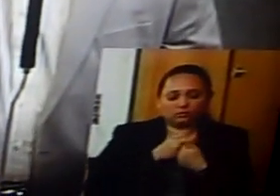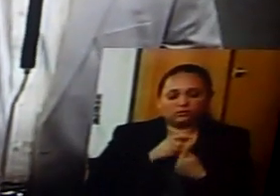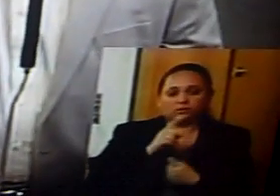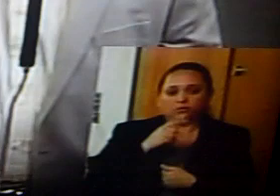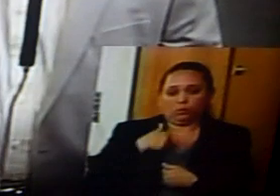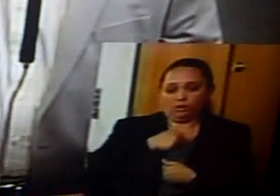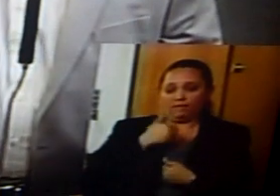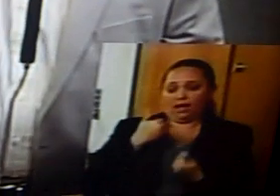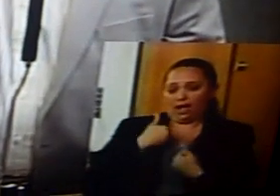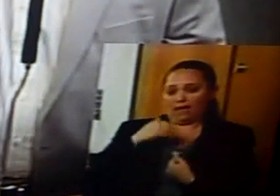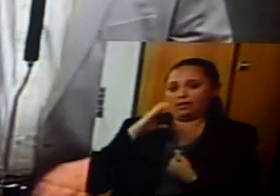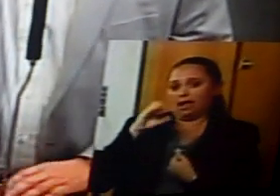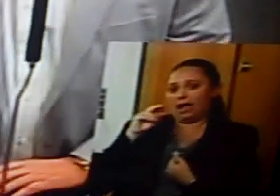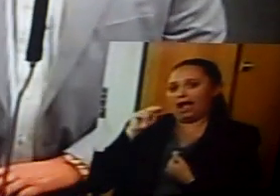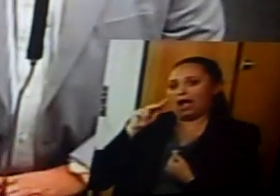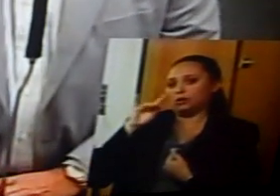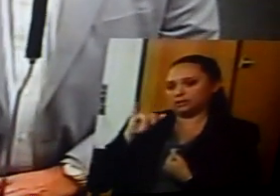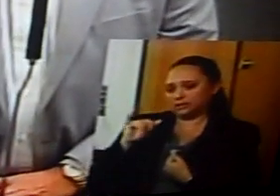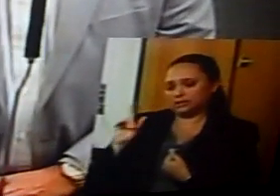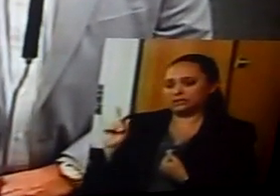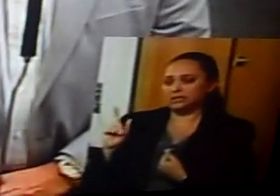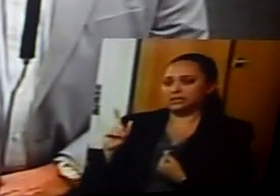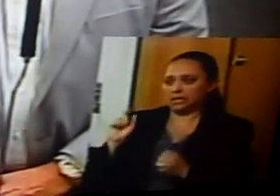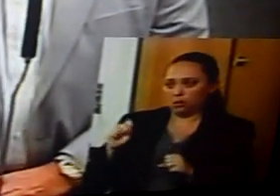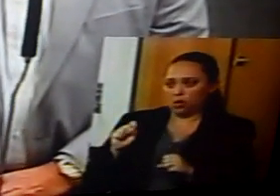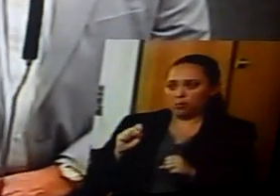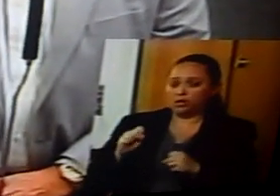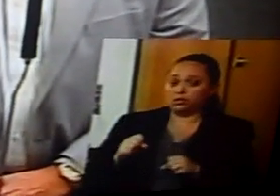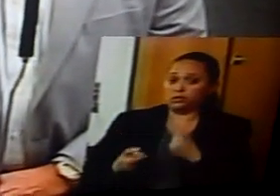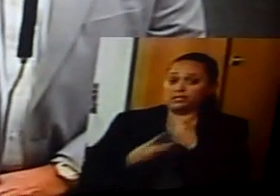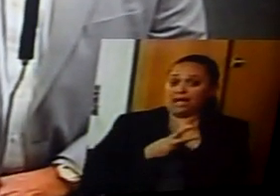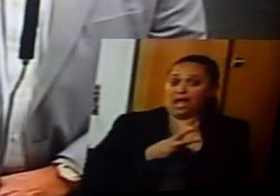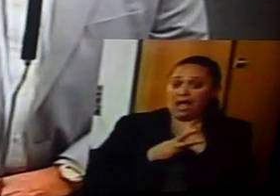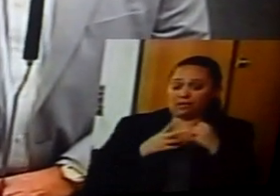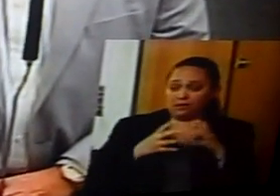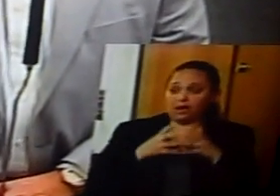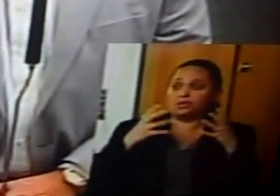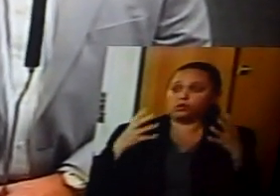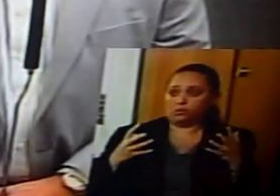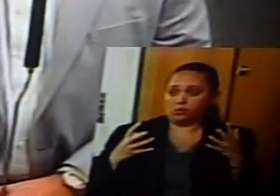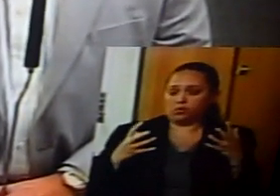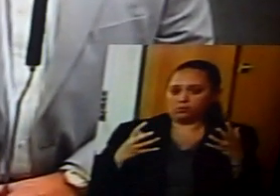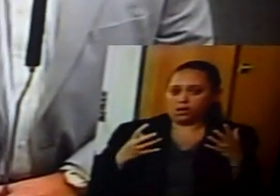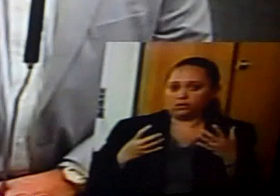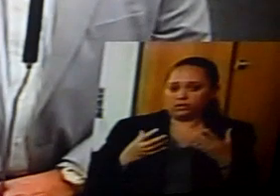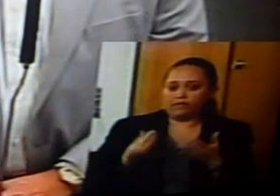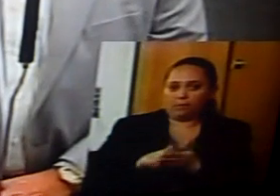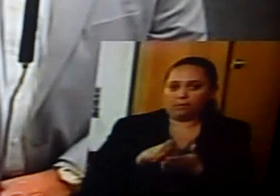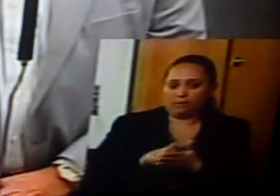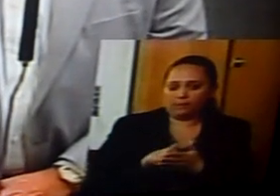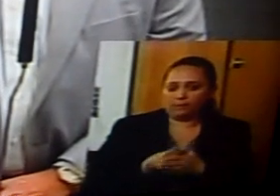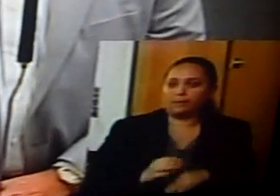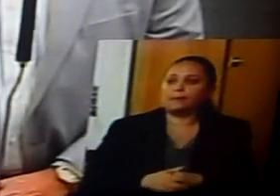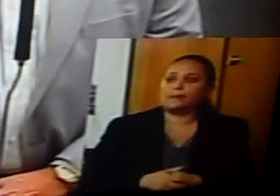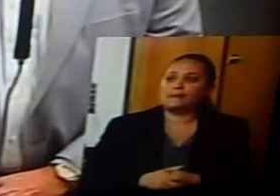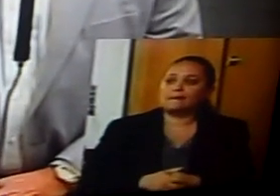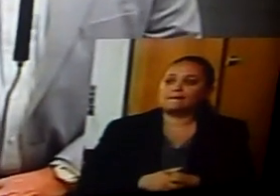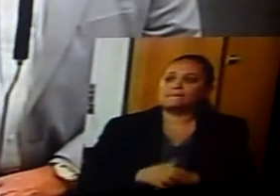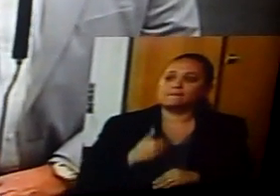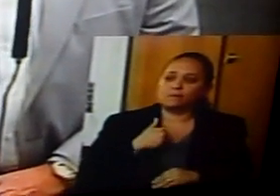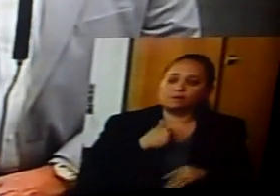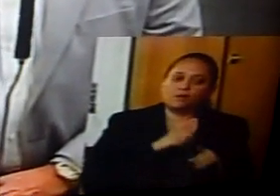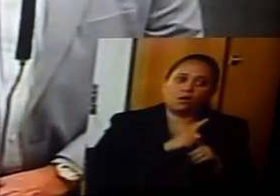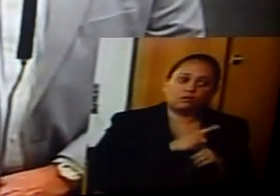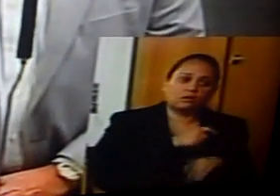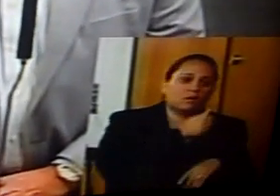and they were able to save considerable amounts of revenue. We've had in the private